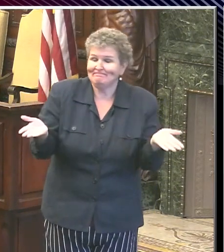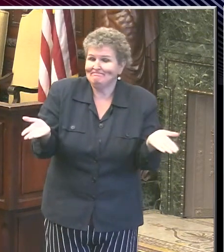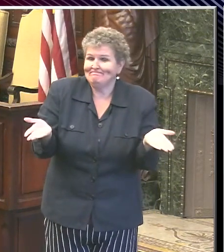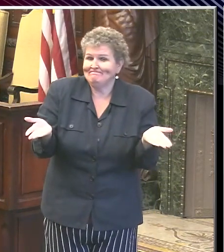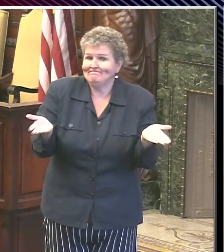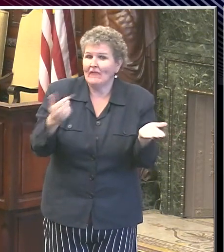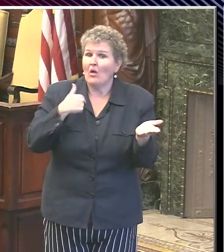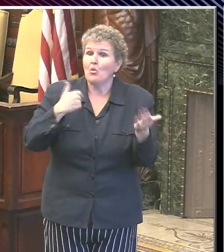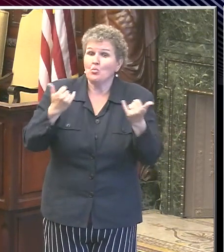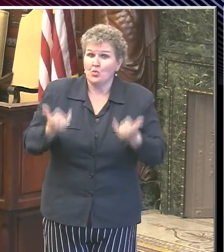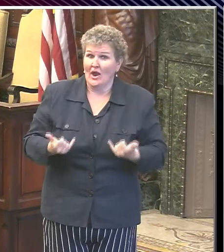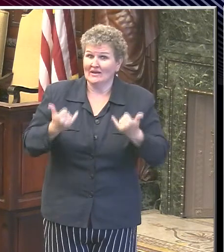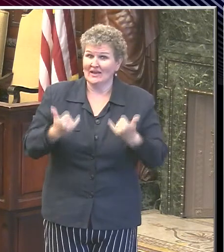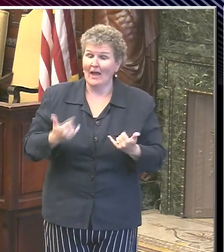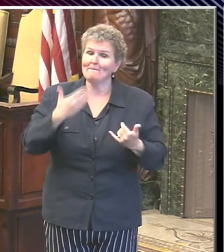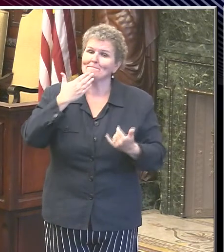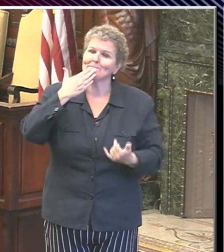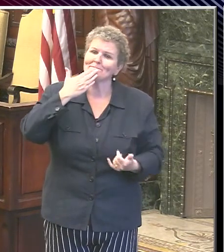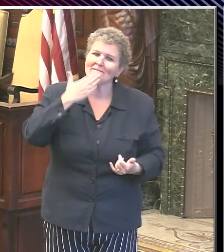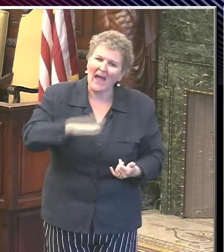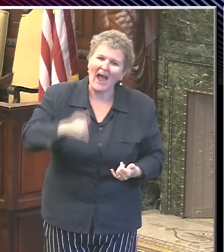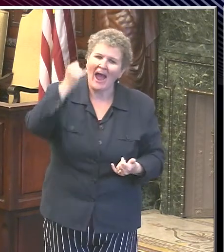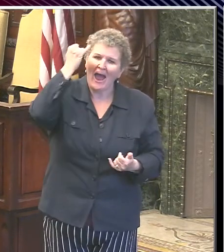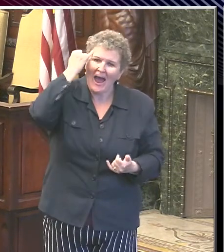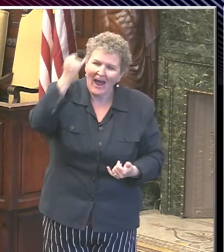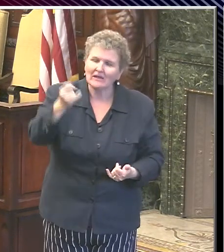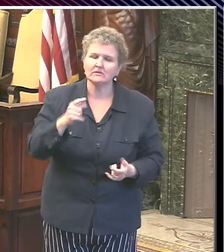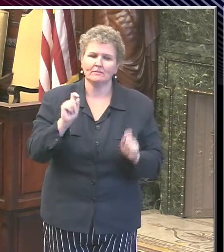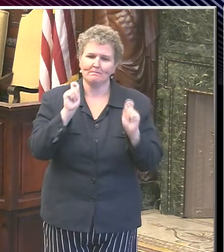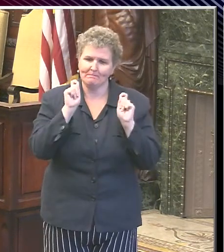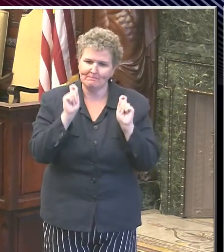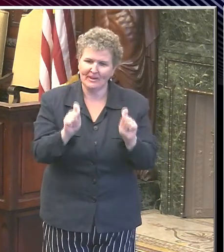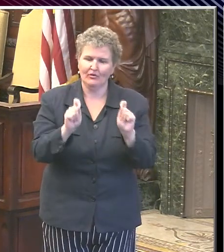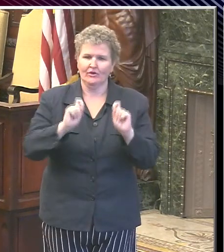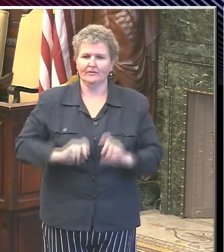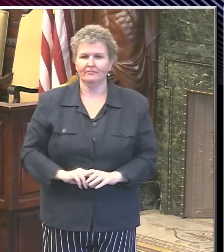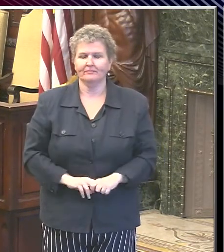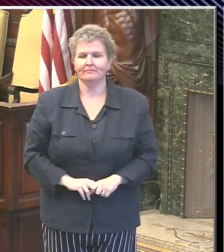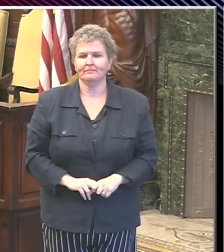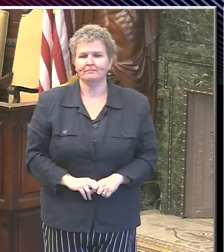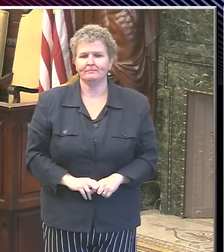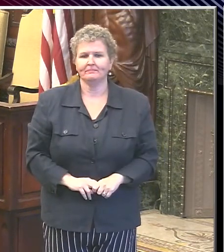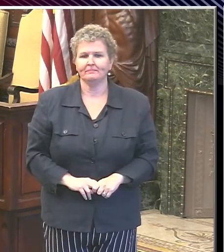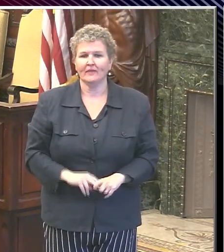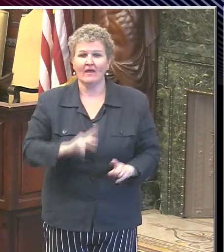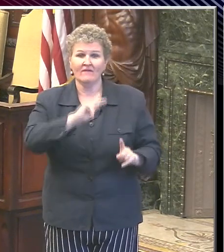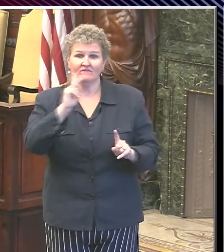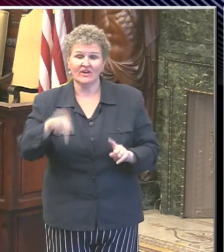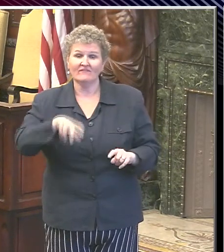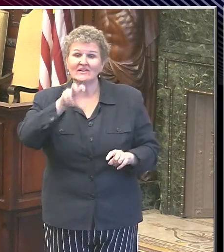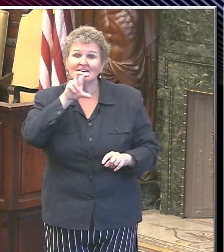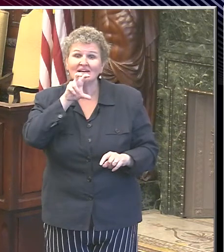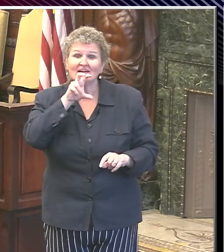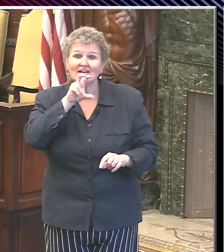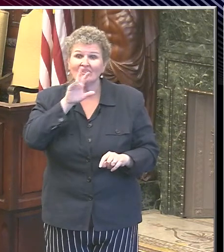think that's a very bad idea. And also you're still working on the with the Philadelphia Eagles about their season as well.